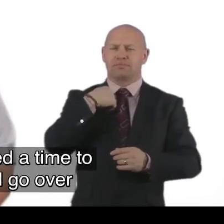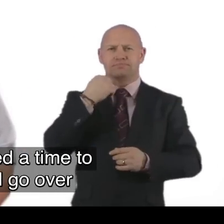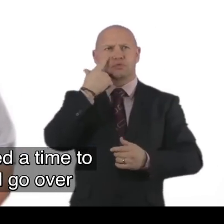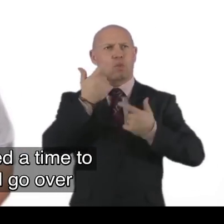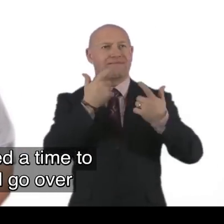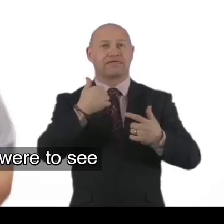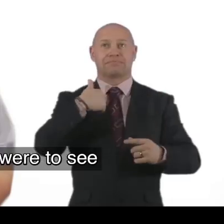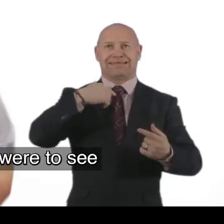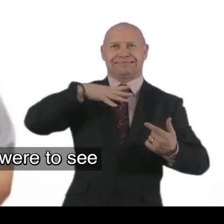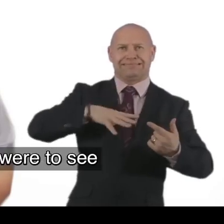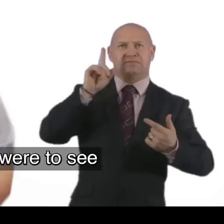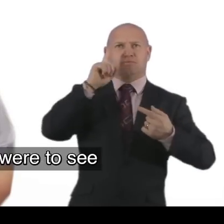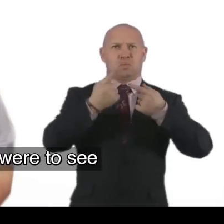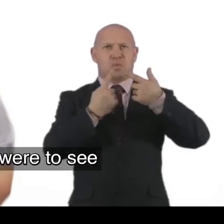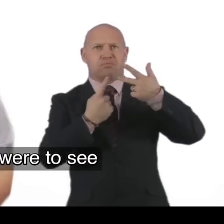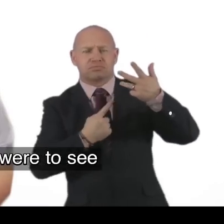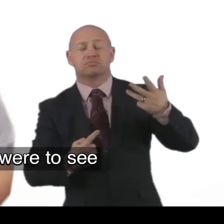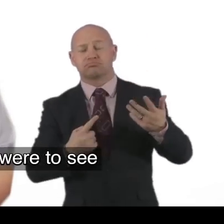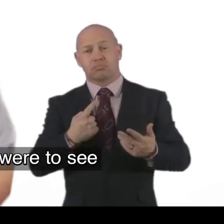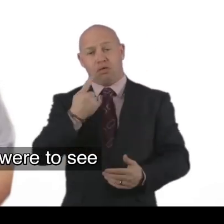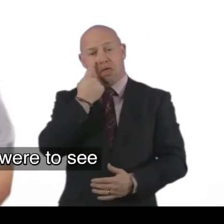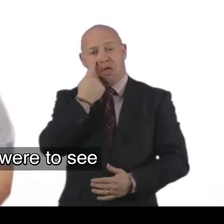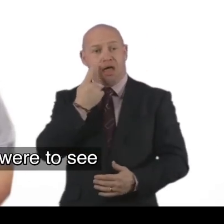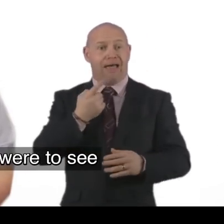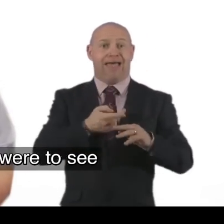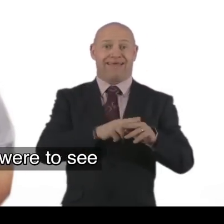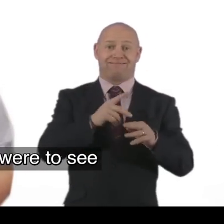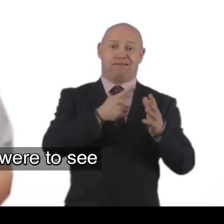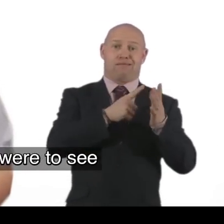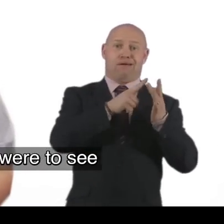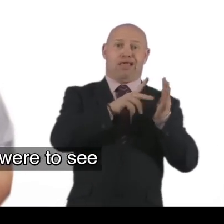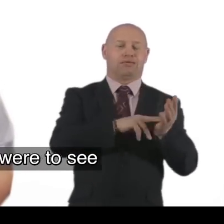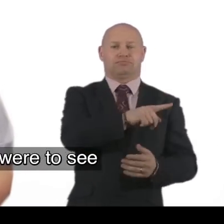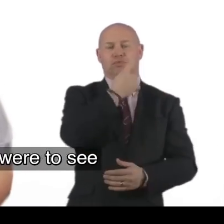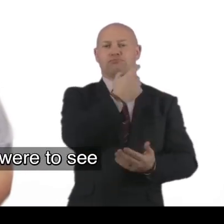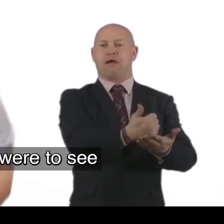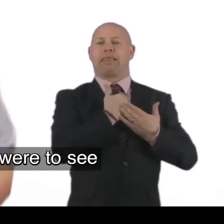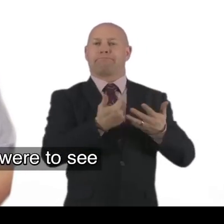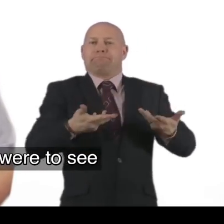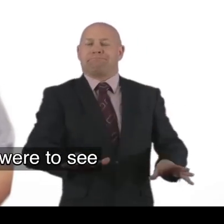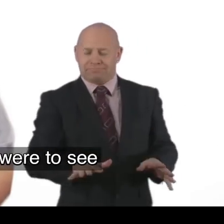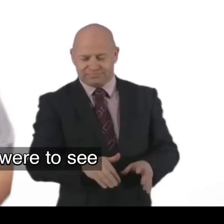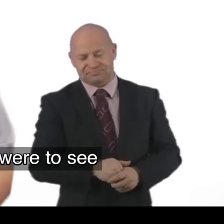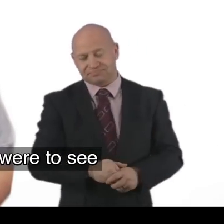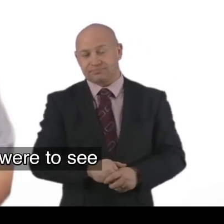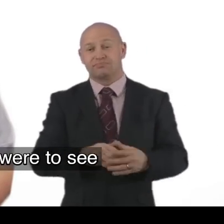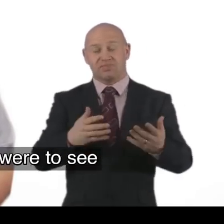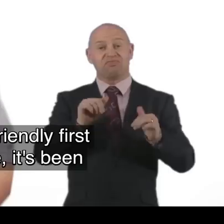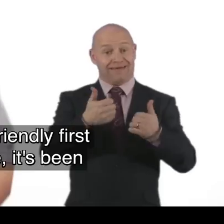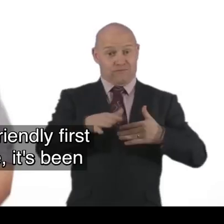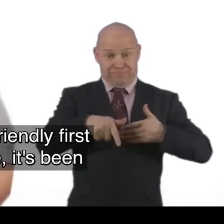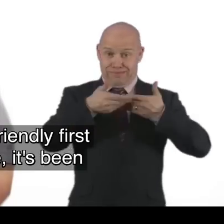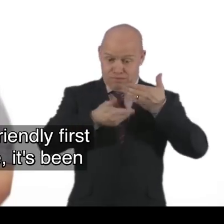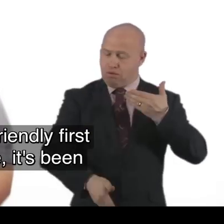go over. What I was looking for. What my requirements were. Uh. To see if. If AILN could help me. And. Uh.